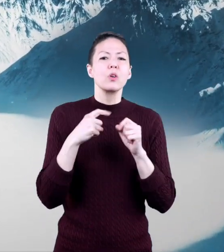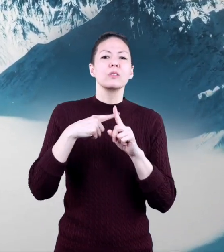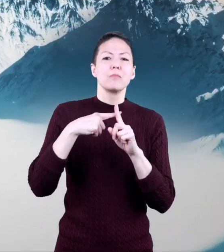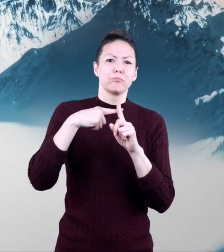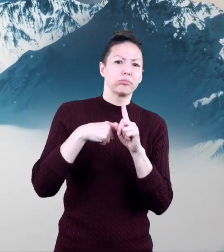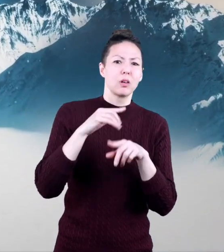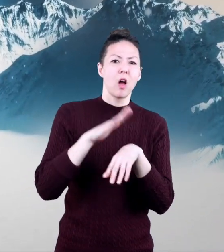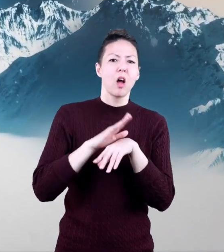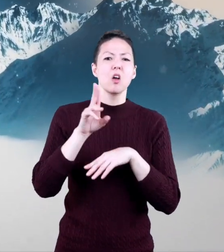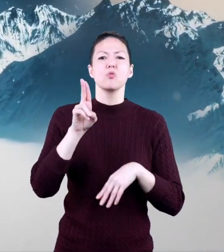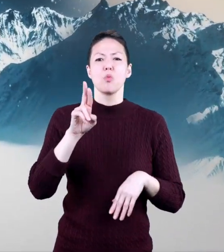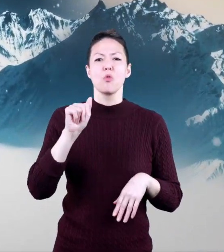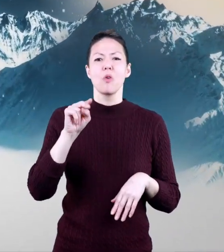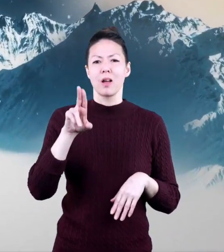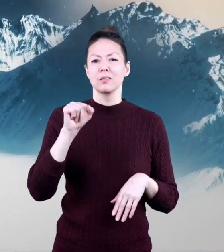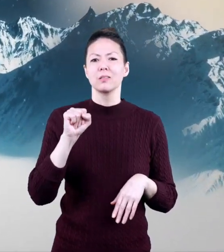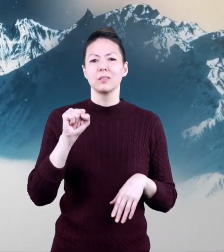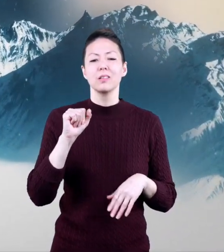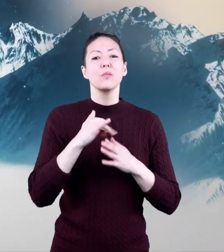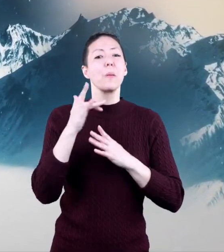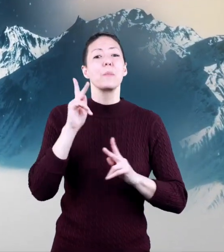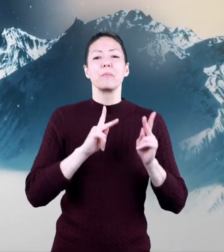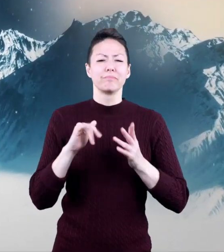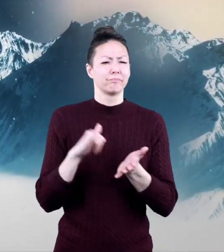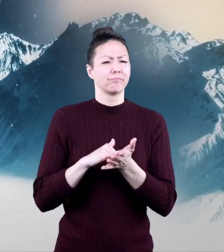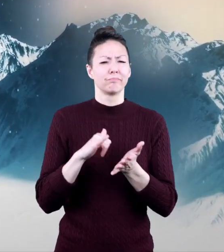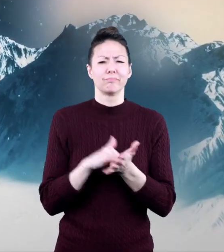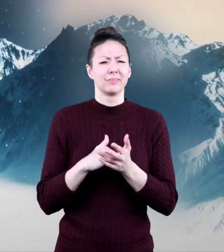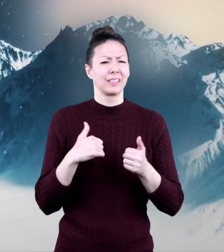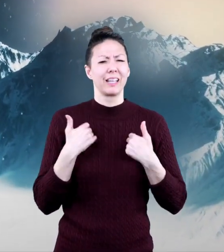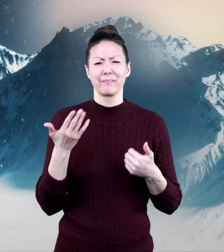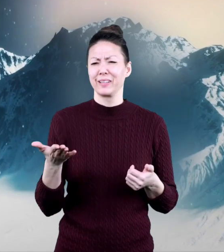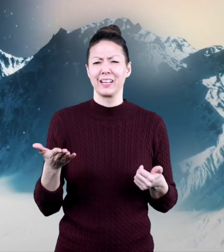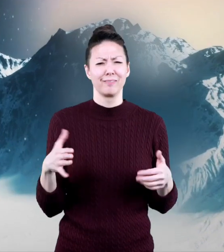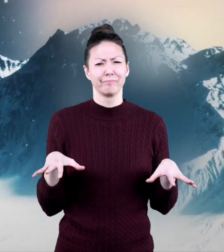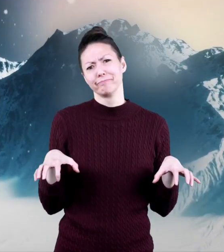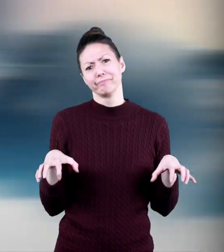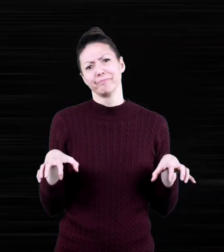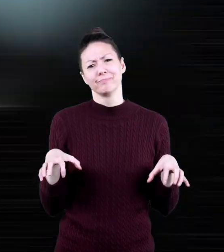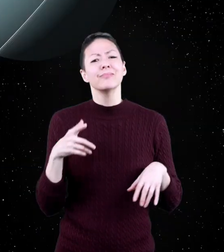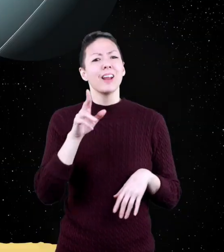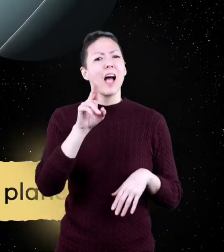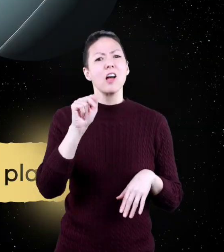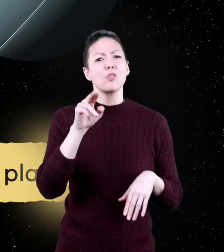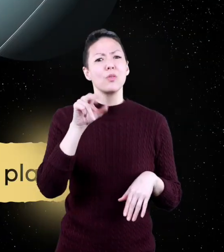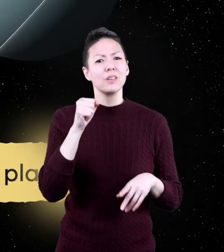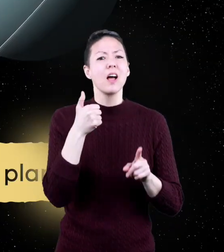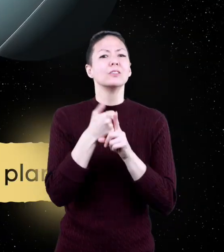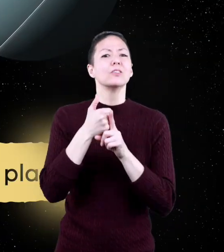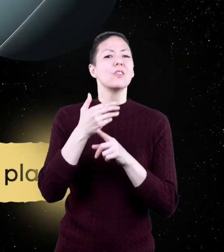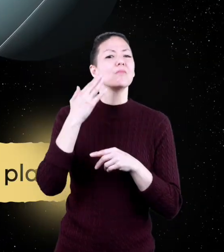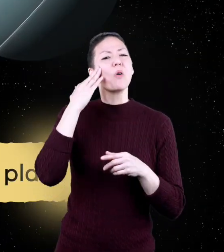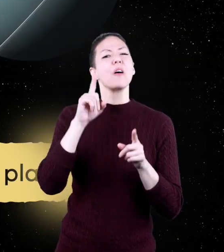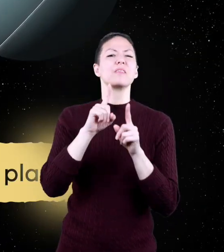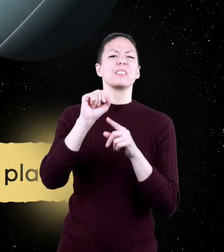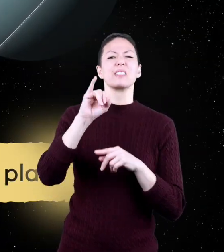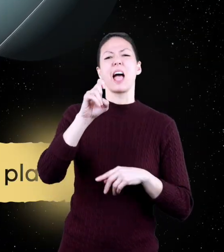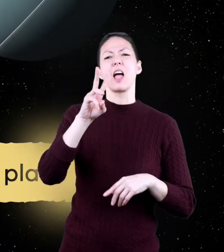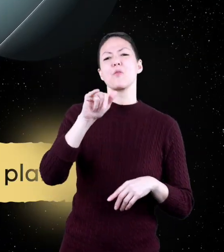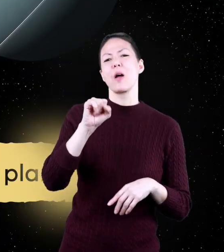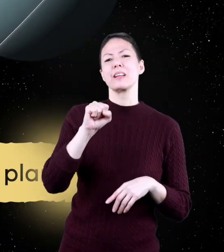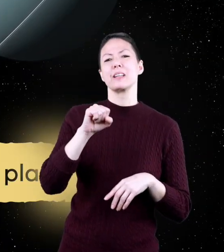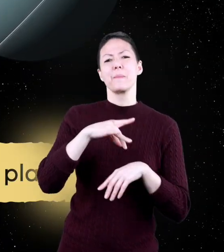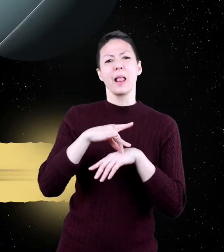freezing cold temperature on Uranus and why people can't live there either. Uranus is also known as the